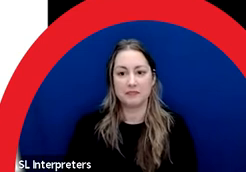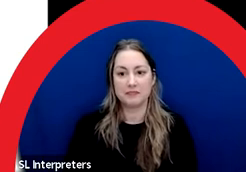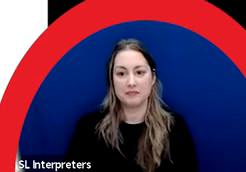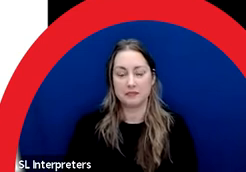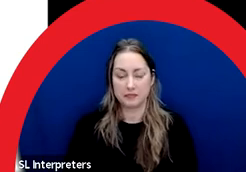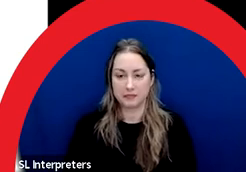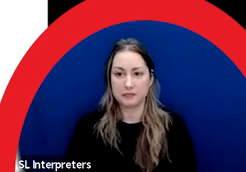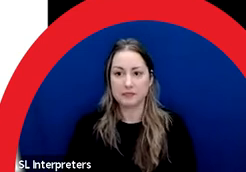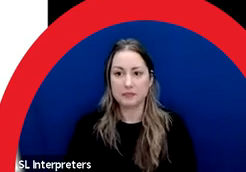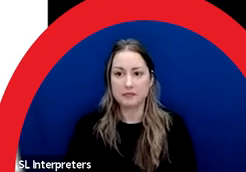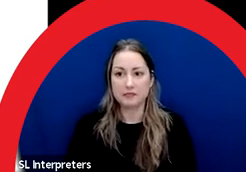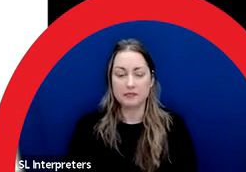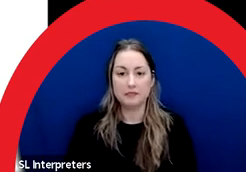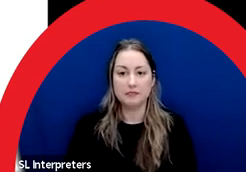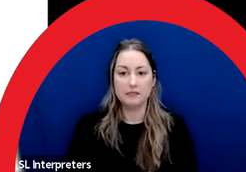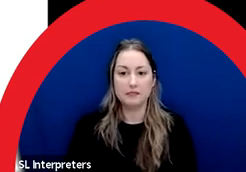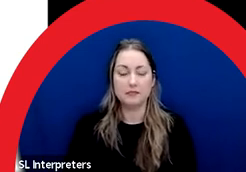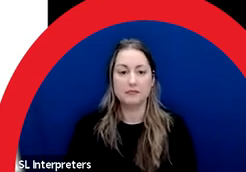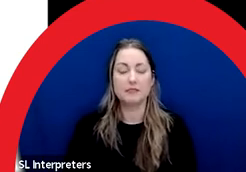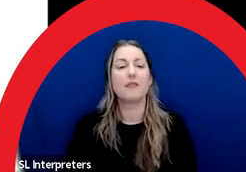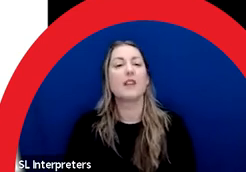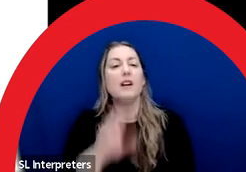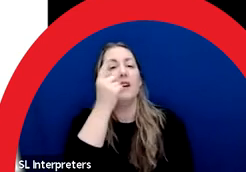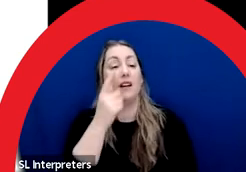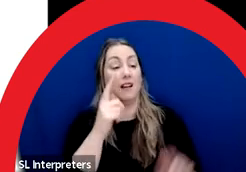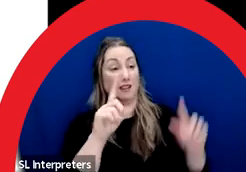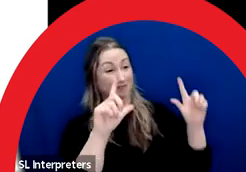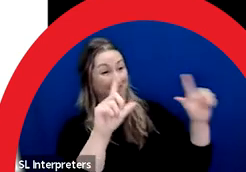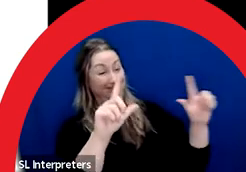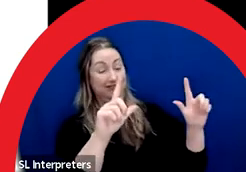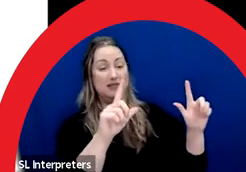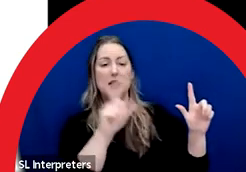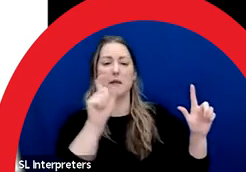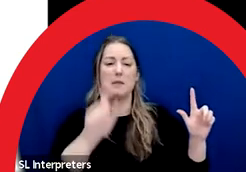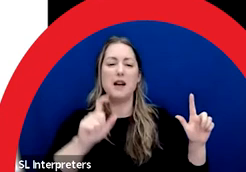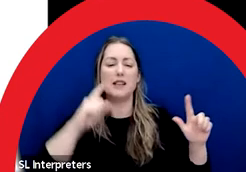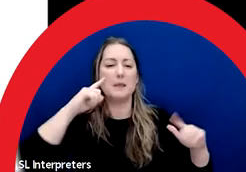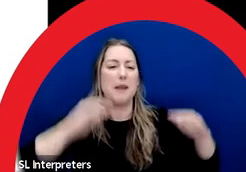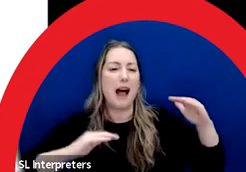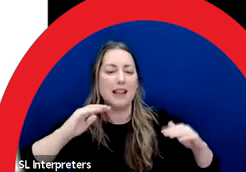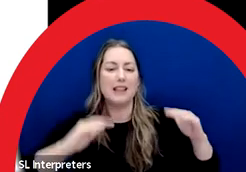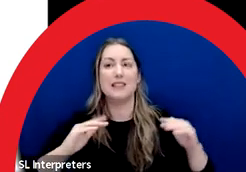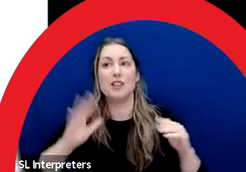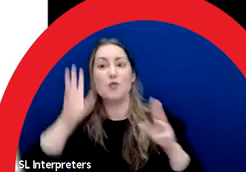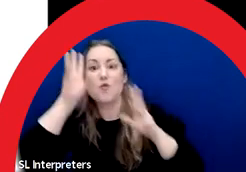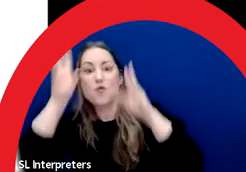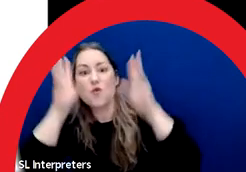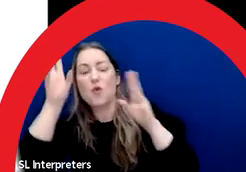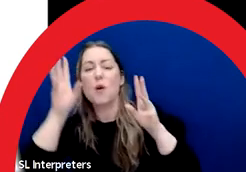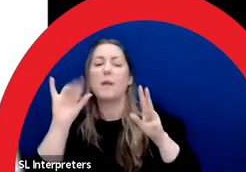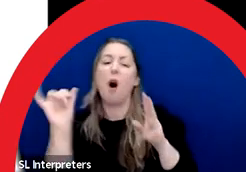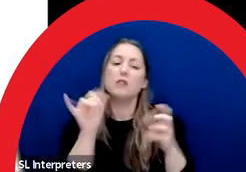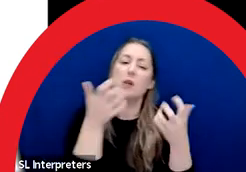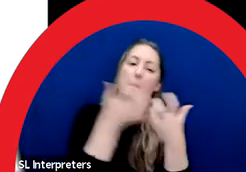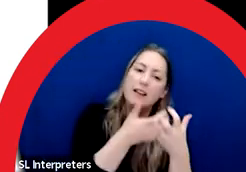Next murals need to achieve balance between many factors. Their own artistic vision, community needs or desires,